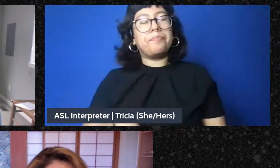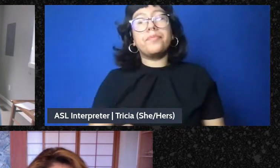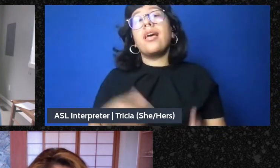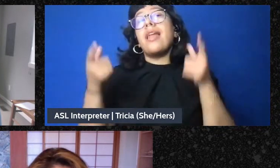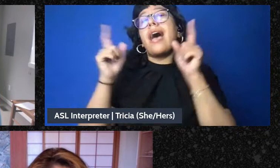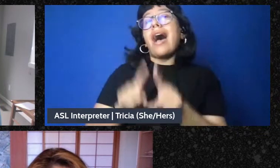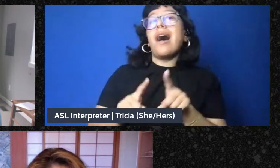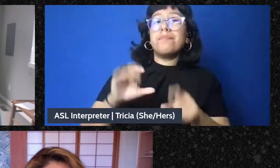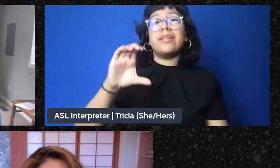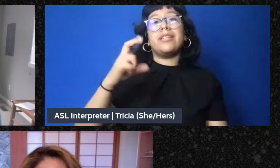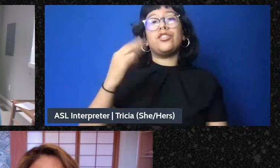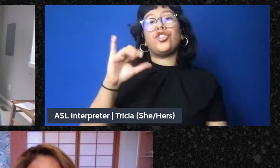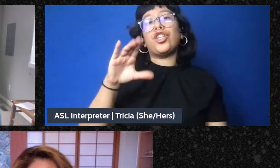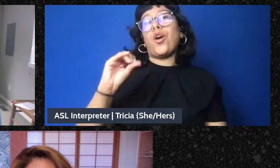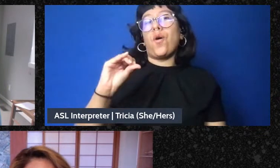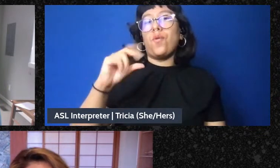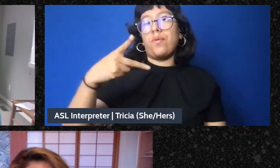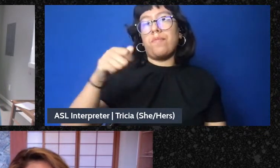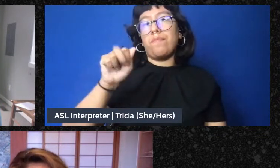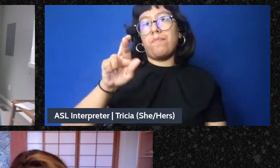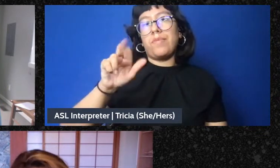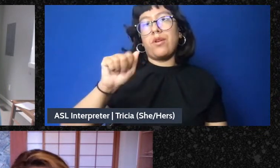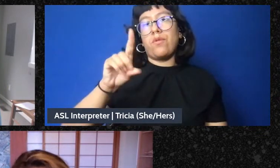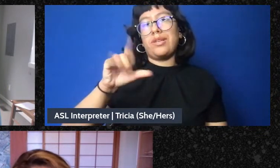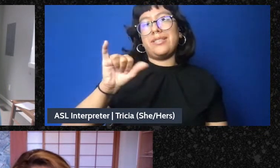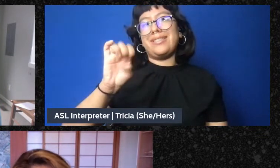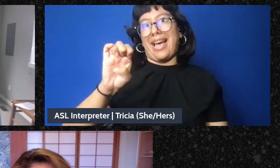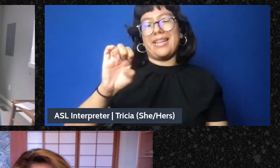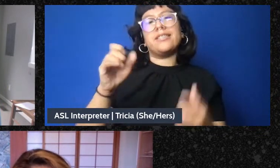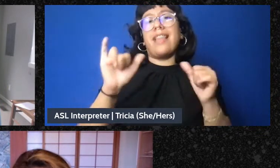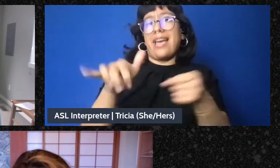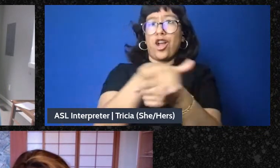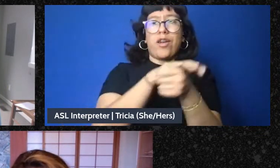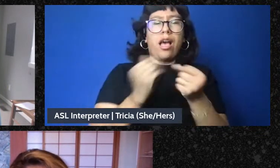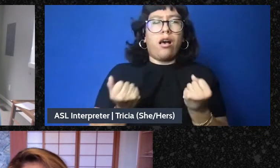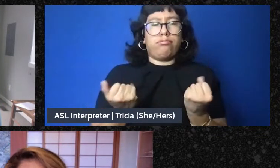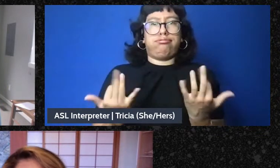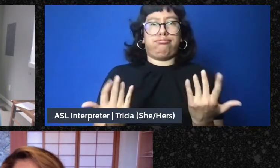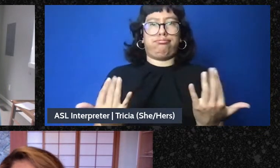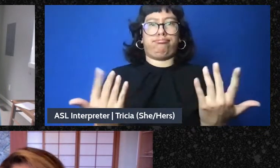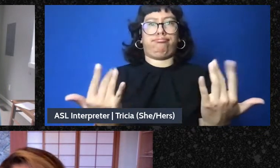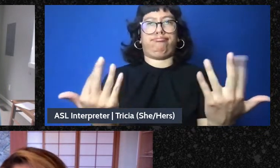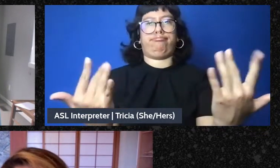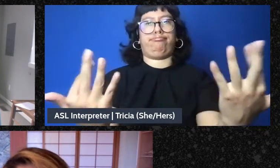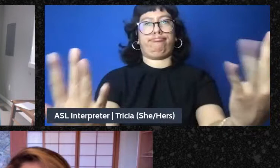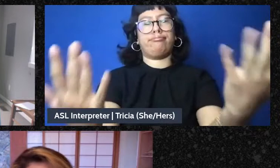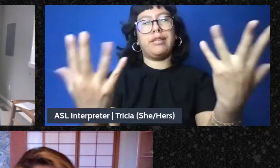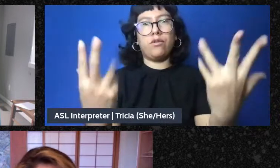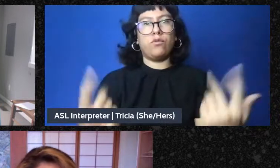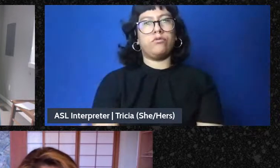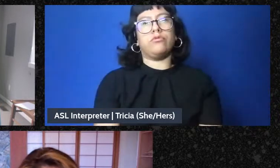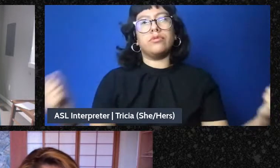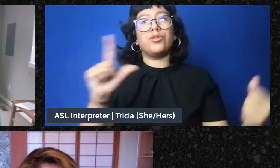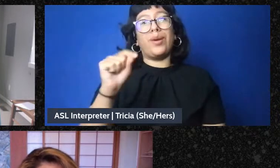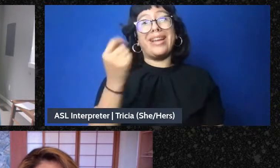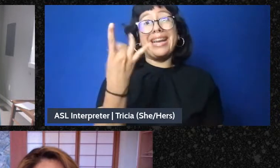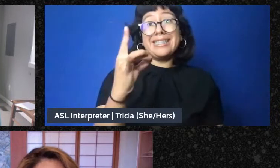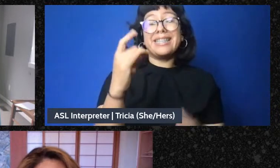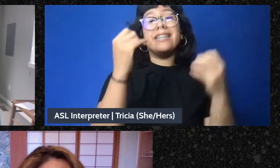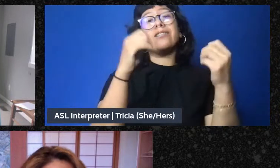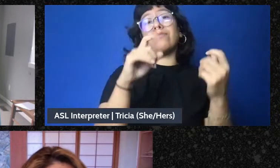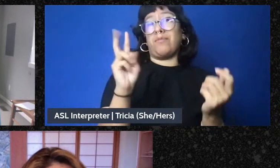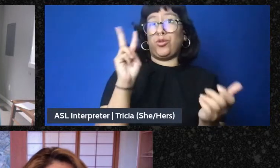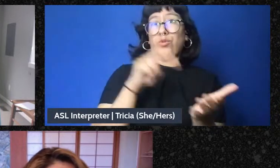and Chico, California after Paradise burned to the ground in 2018. And about 20,000 people came to Chico